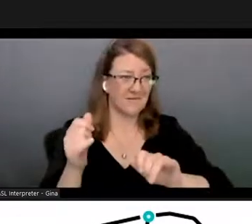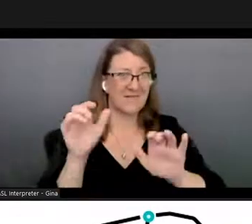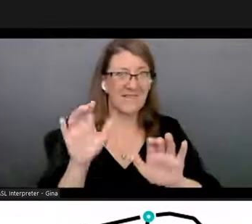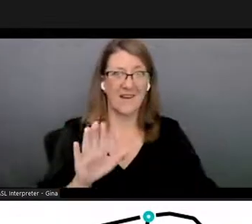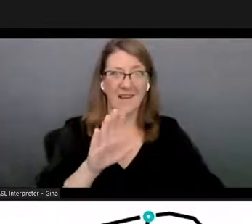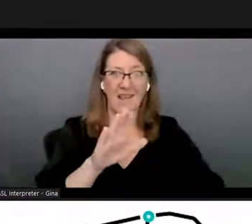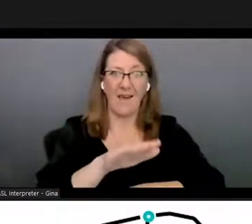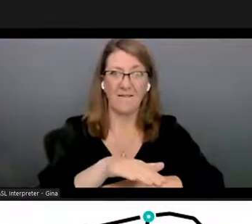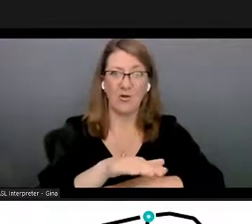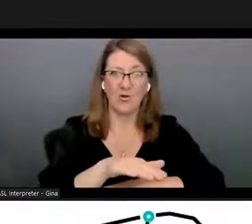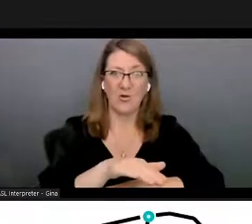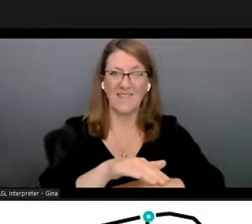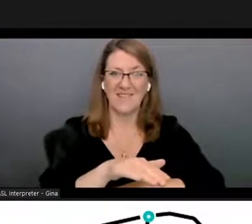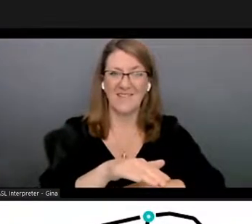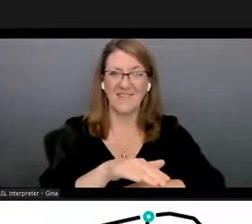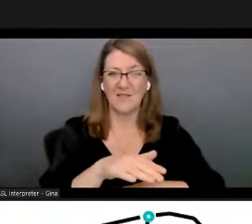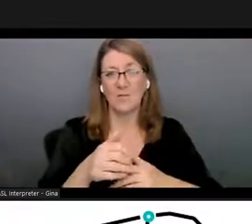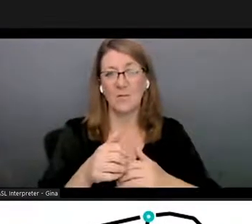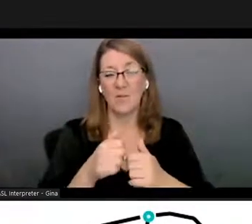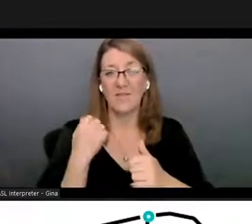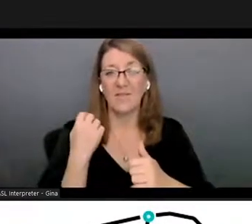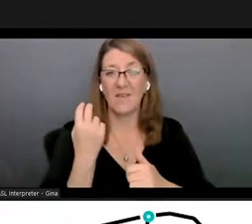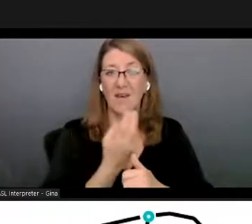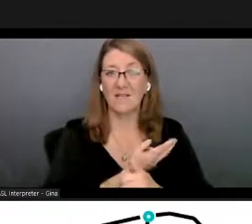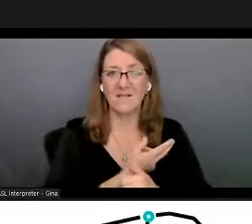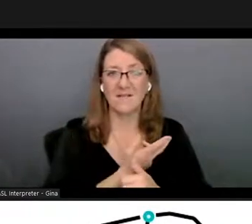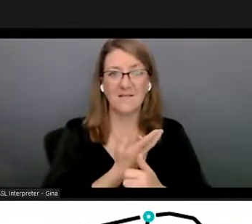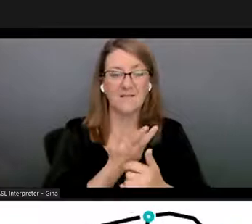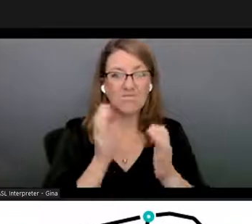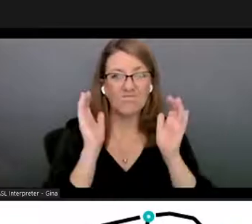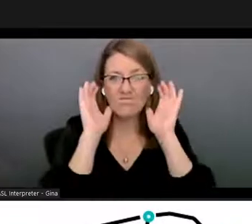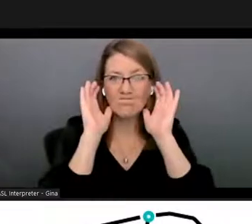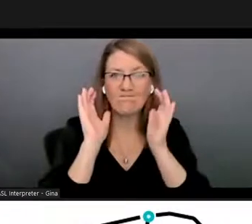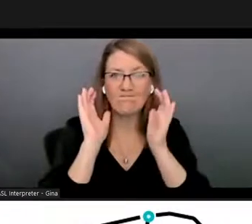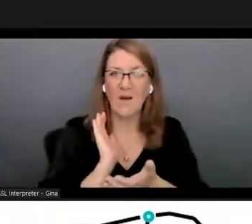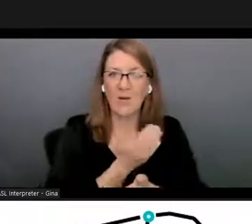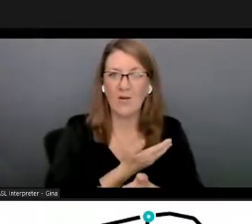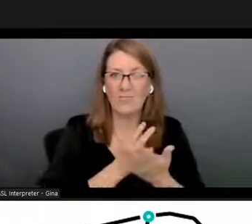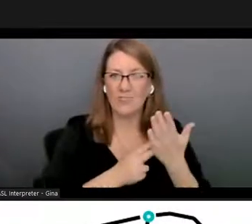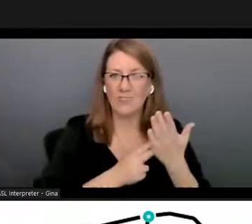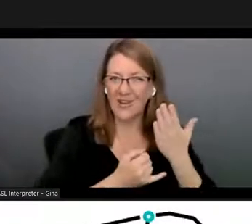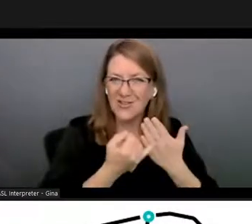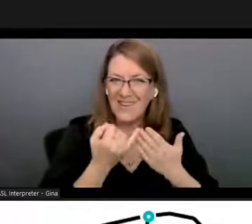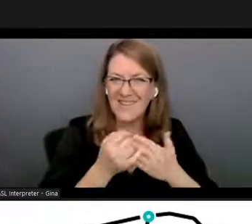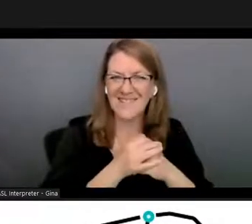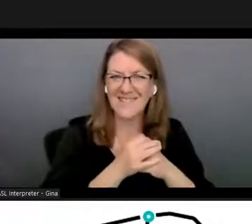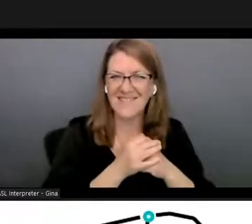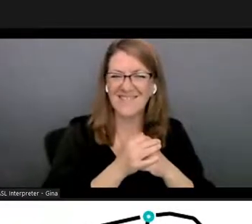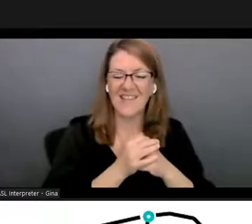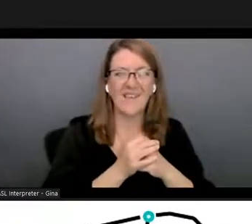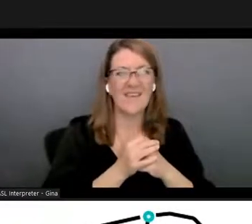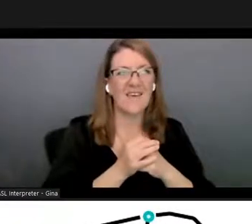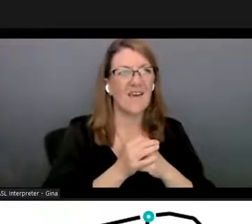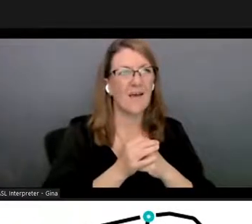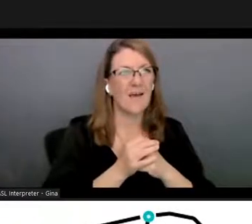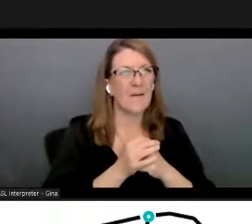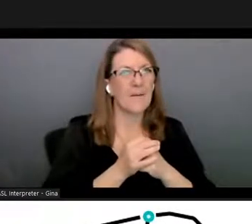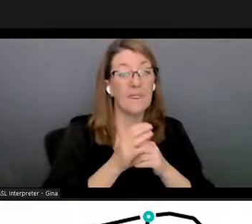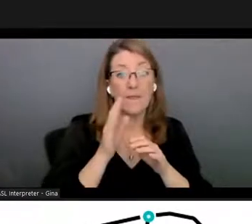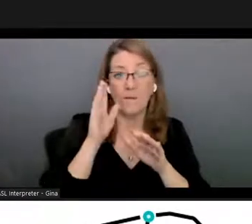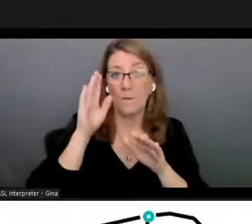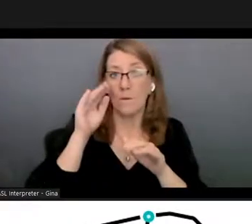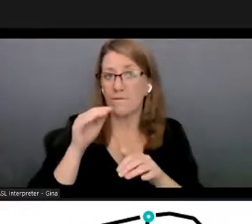um be with us to listen to to our project um that we did and hopefully